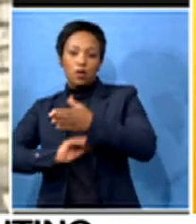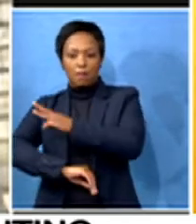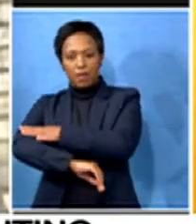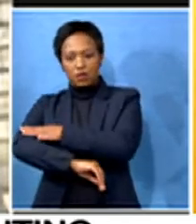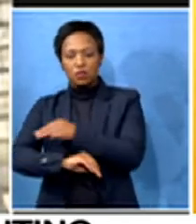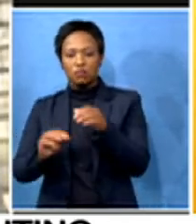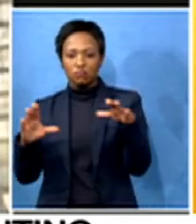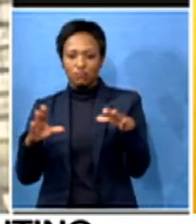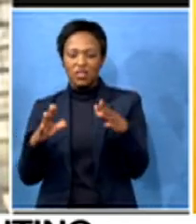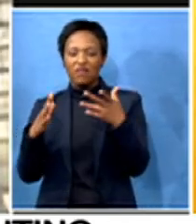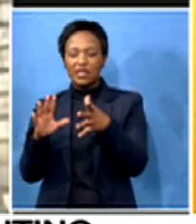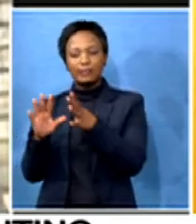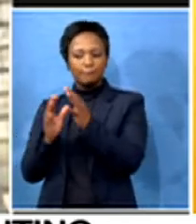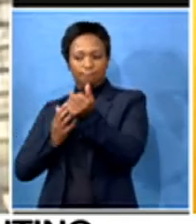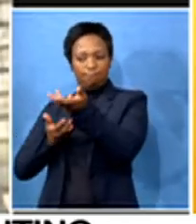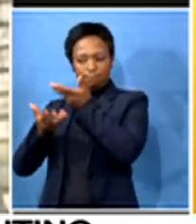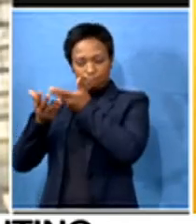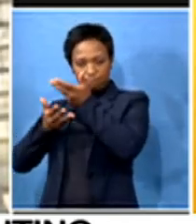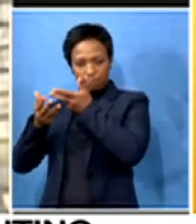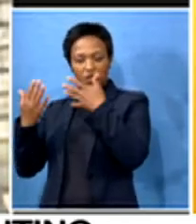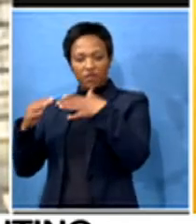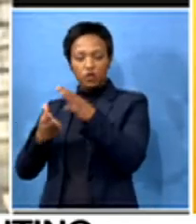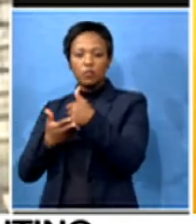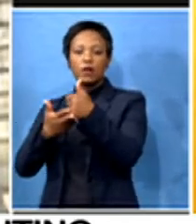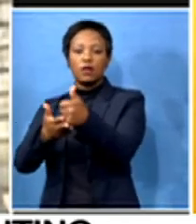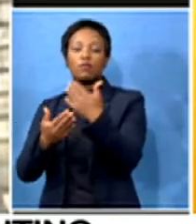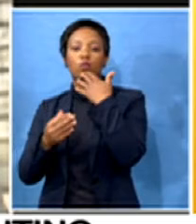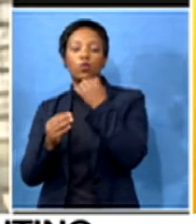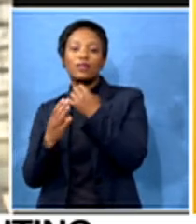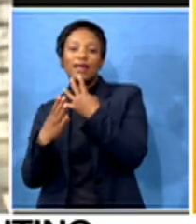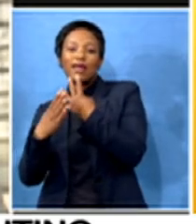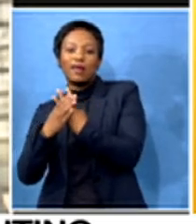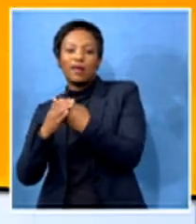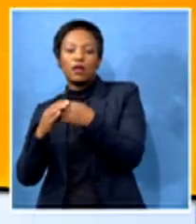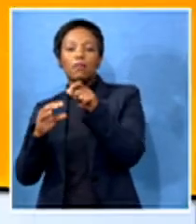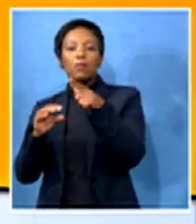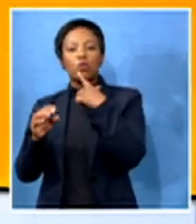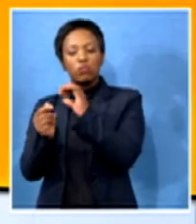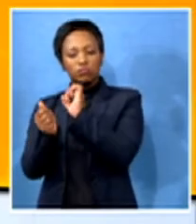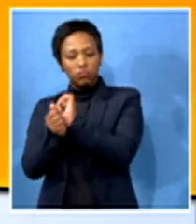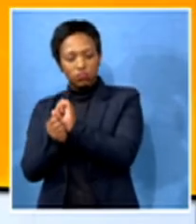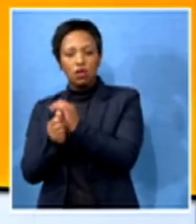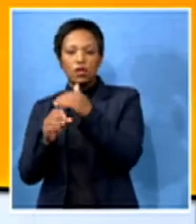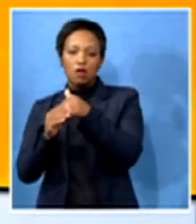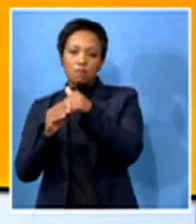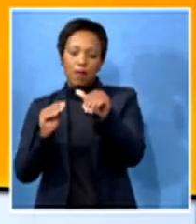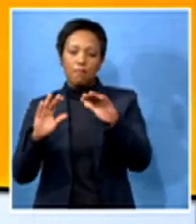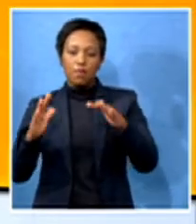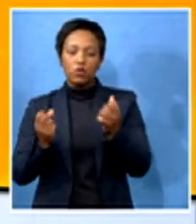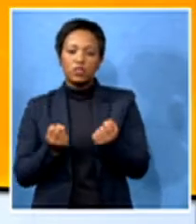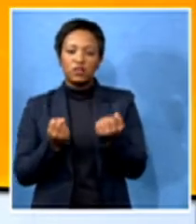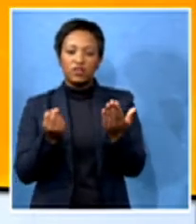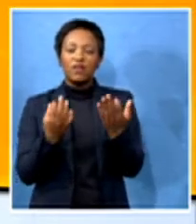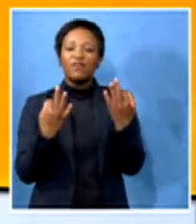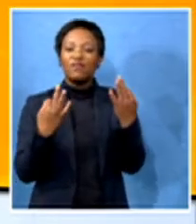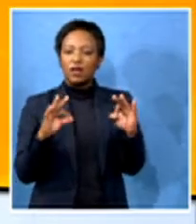for talking to us about how they have assisted inmates in the Nigerian justice system and they render the service free